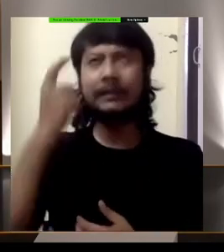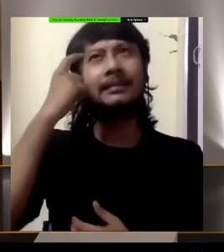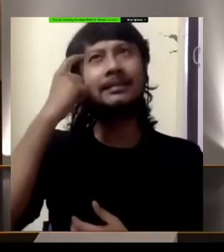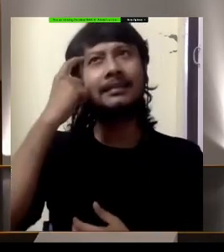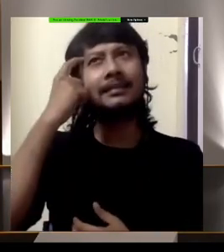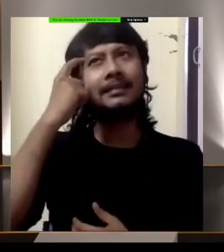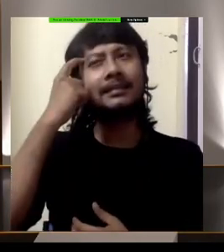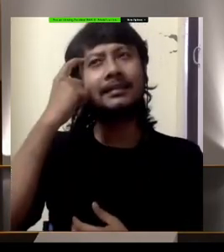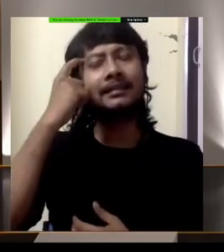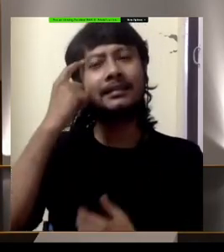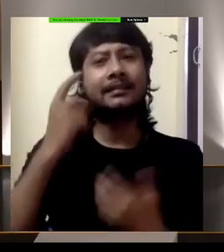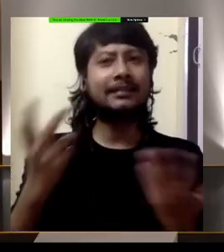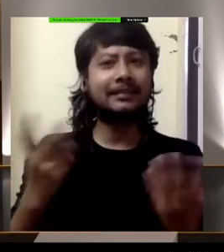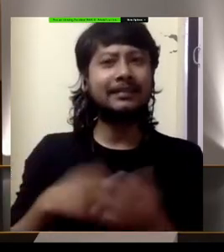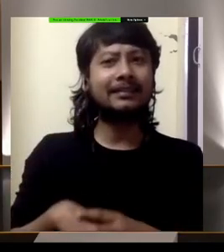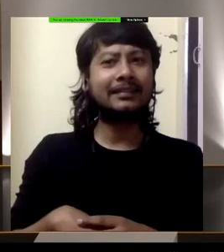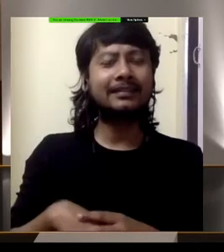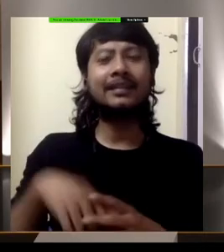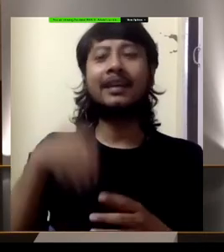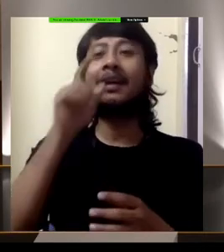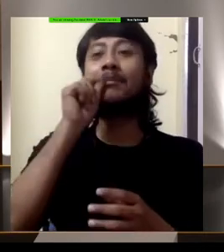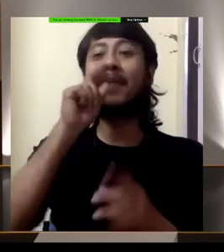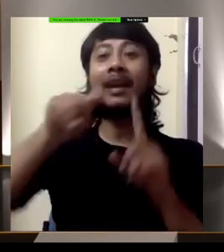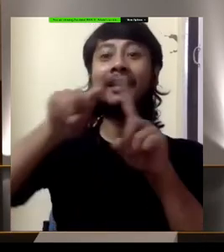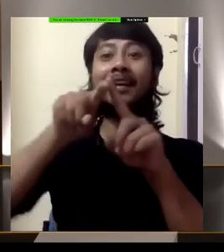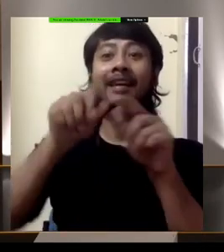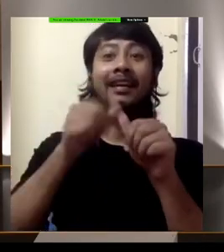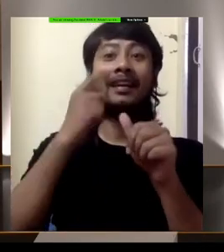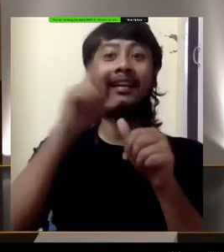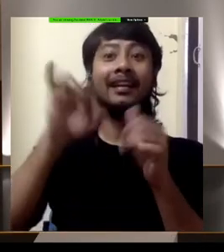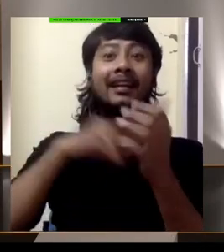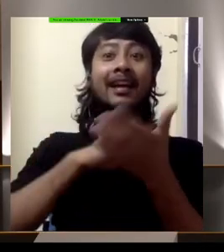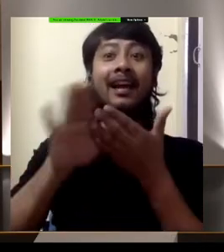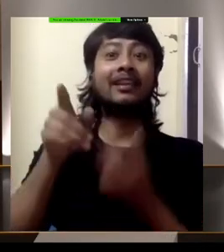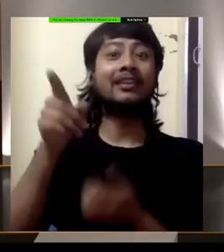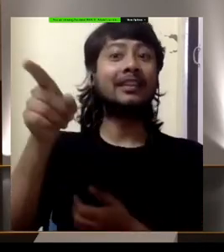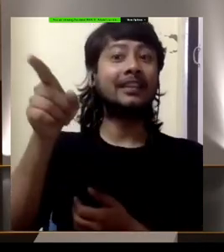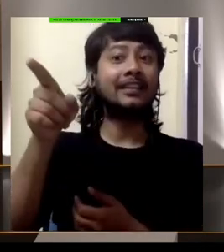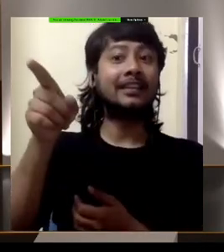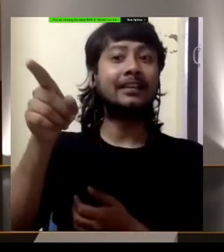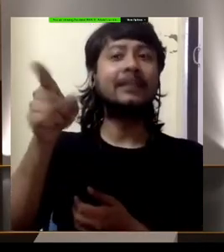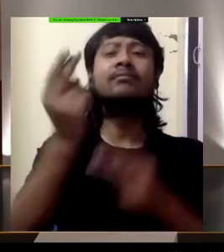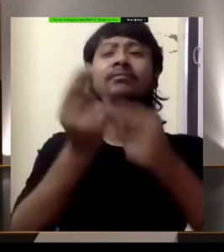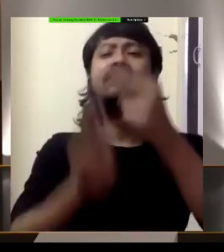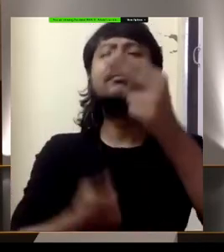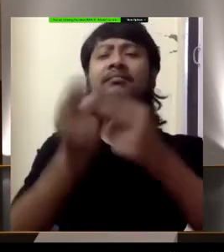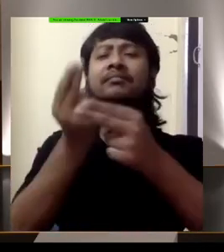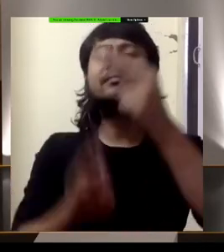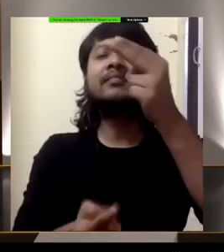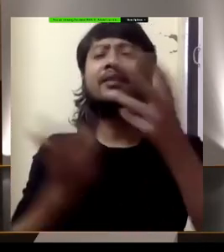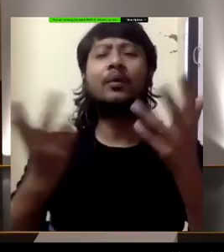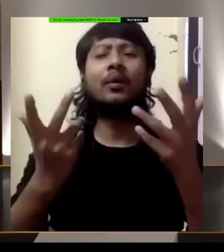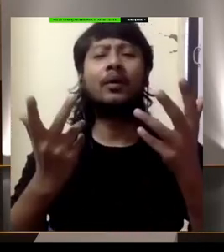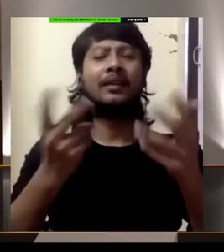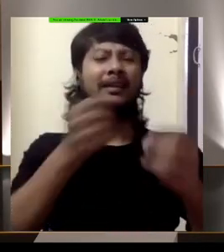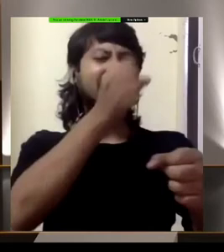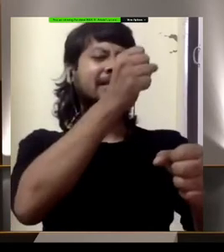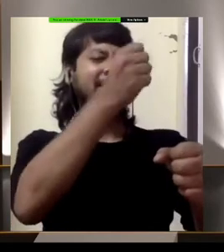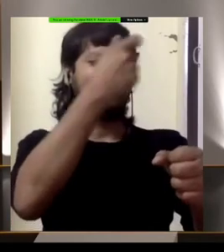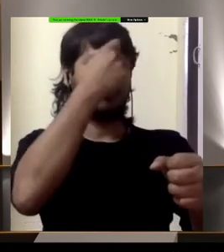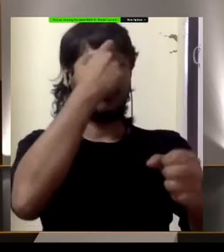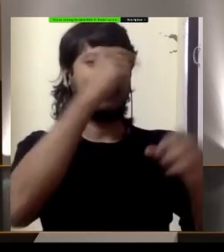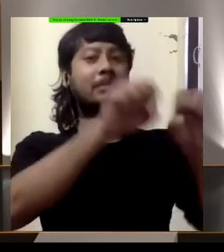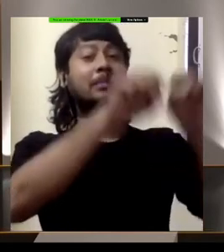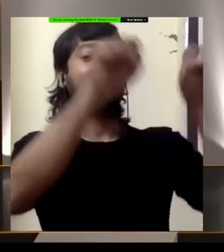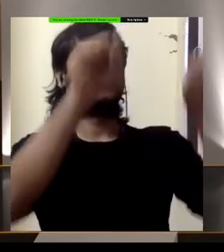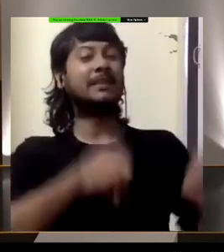Kailash Ji spoke about the systemic responsibility and challenges that we have to meet the